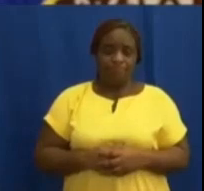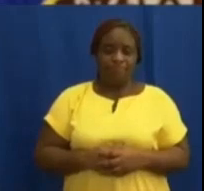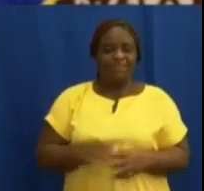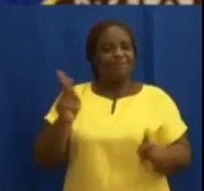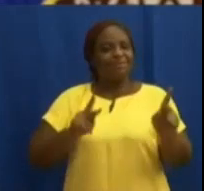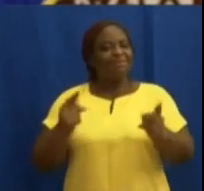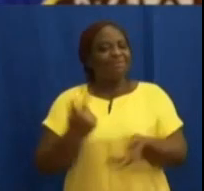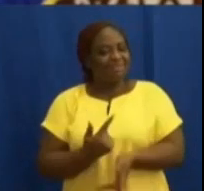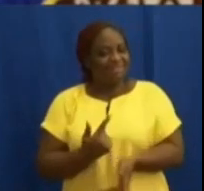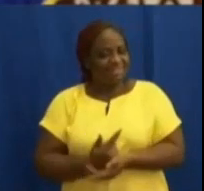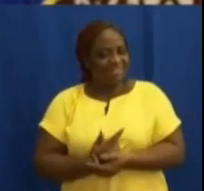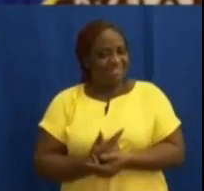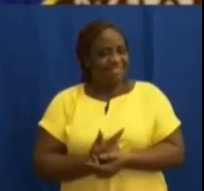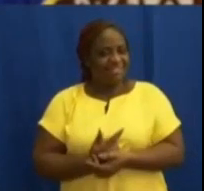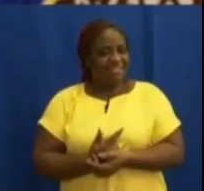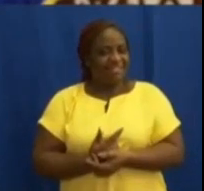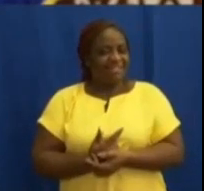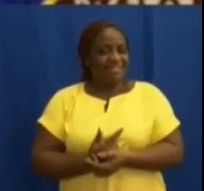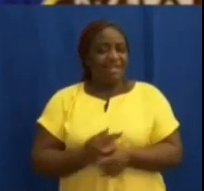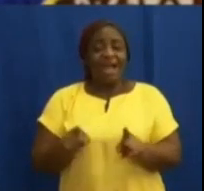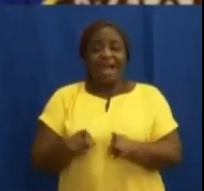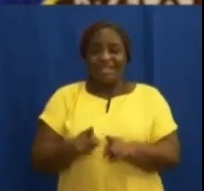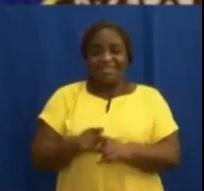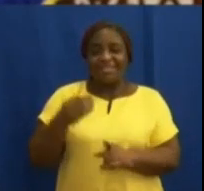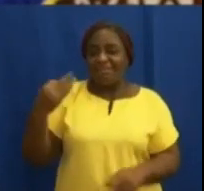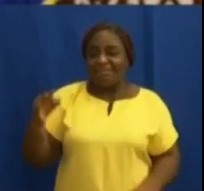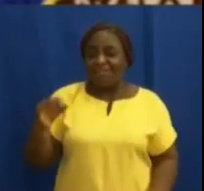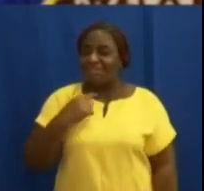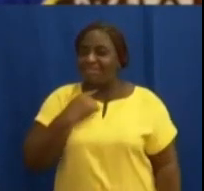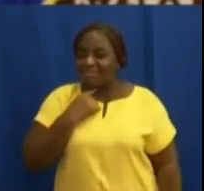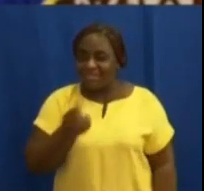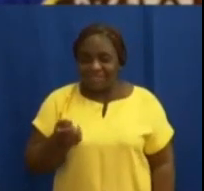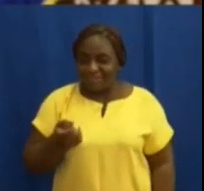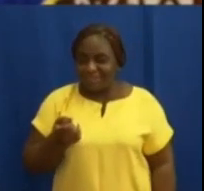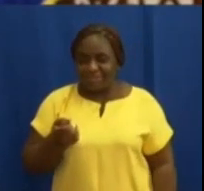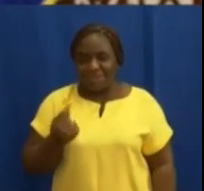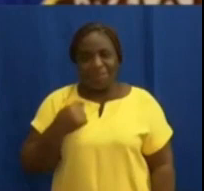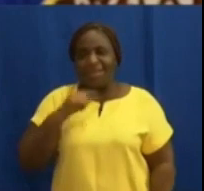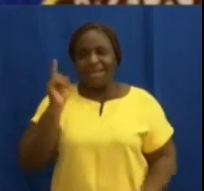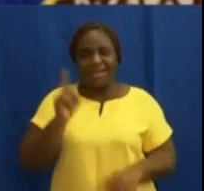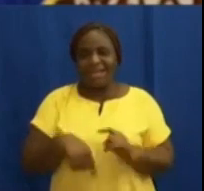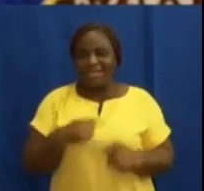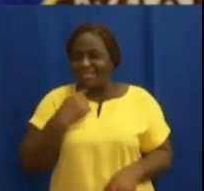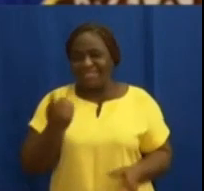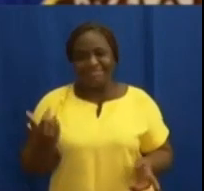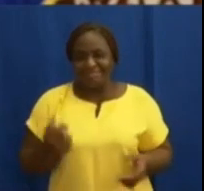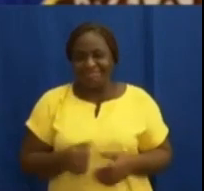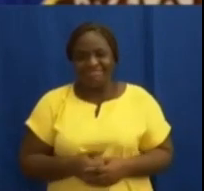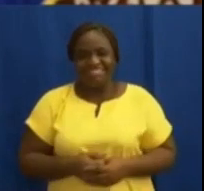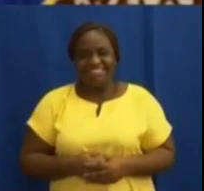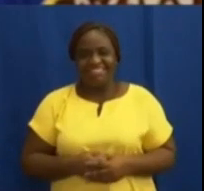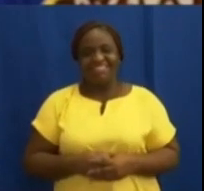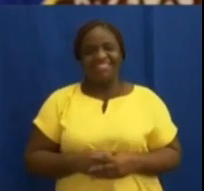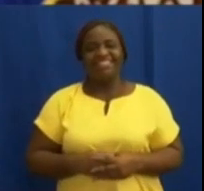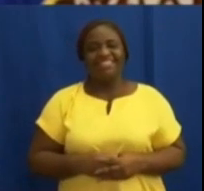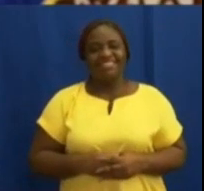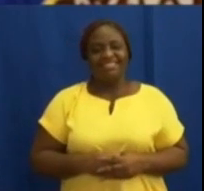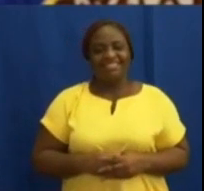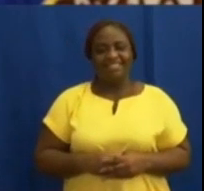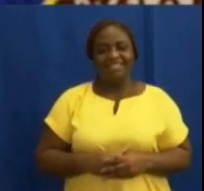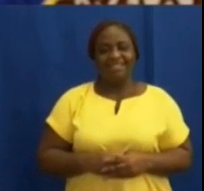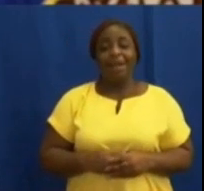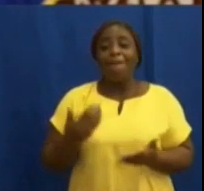Fellow Gunnans, as the French would say, l'argent n'est pas le bruit. To wit,